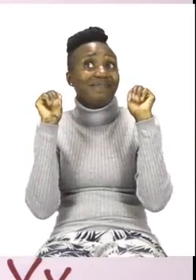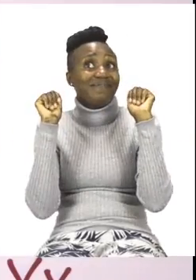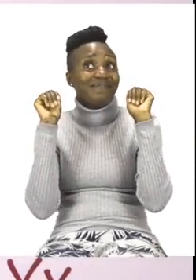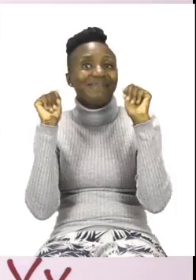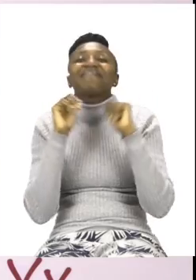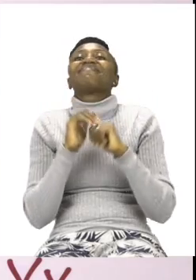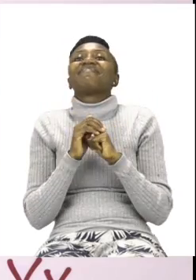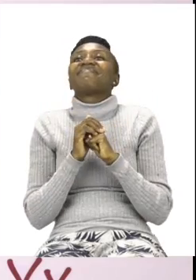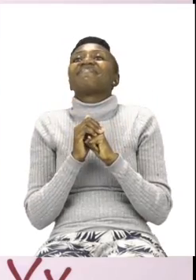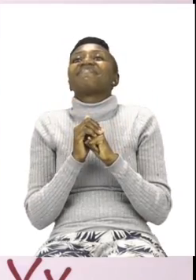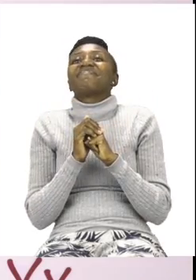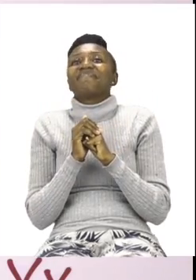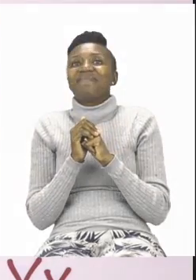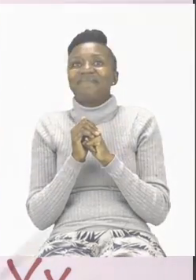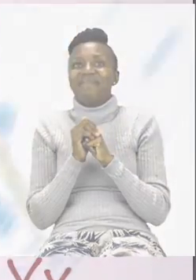Bye!